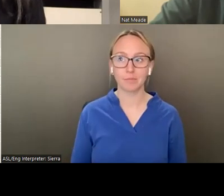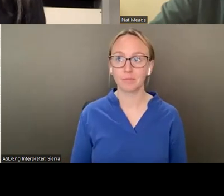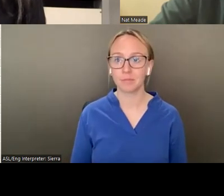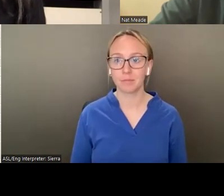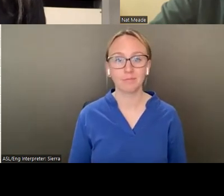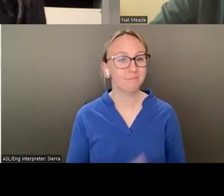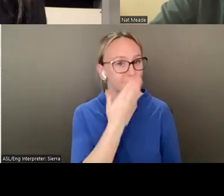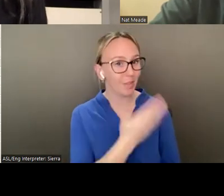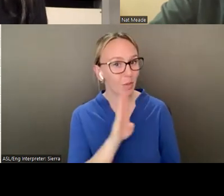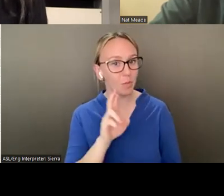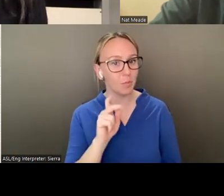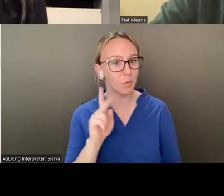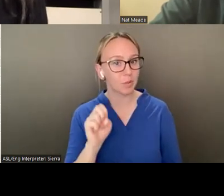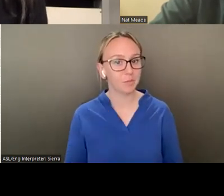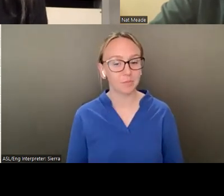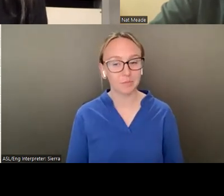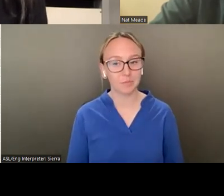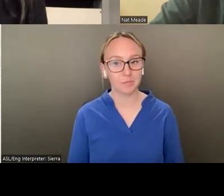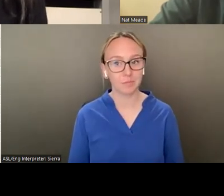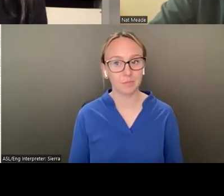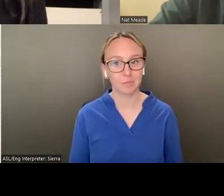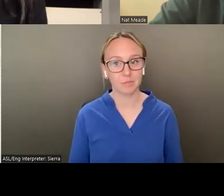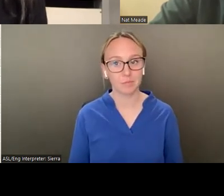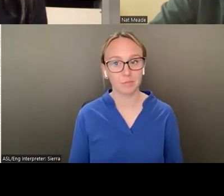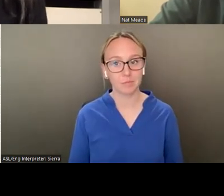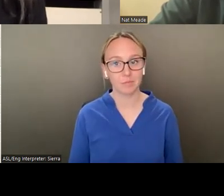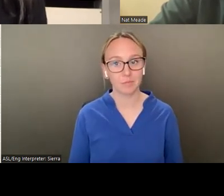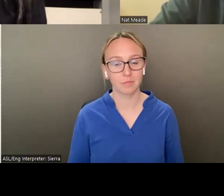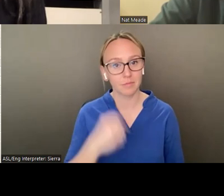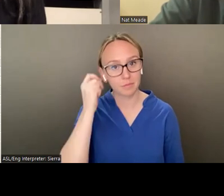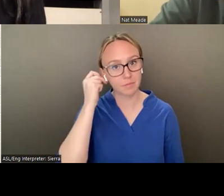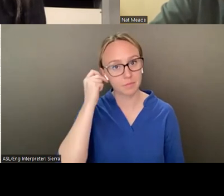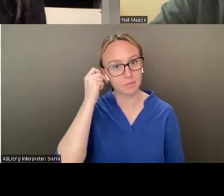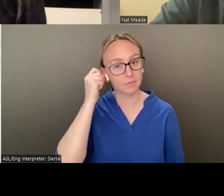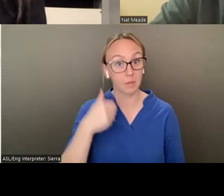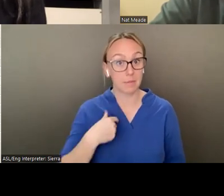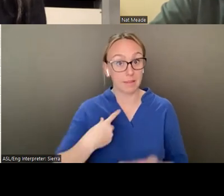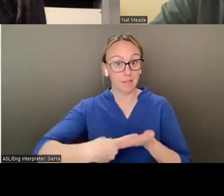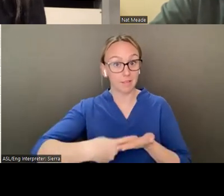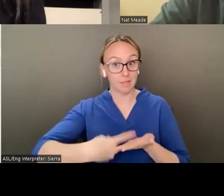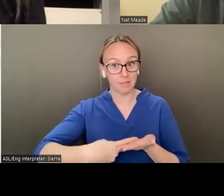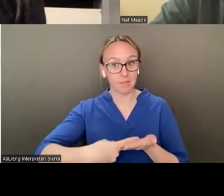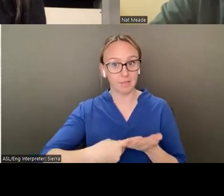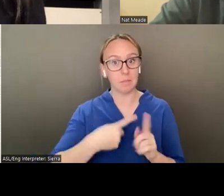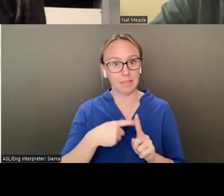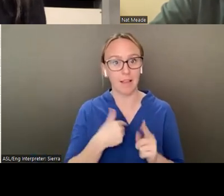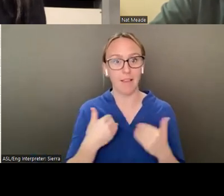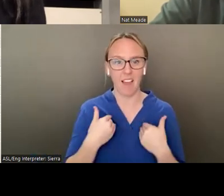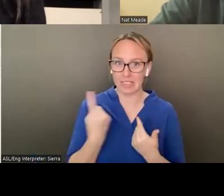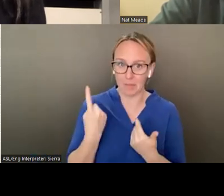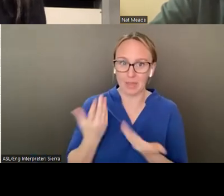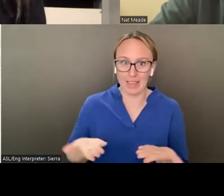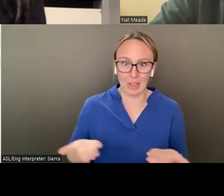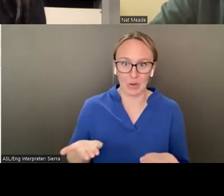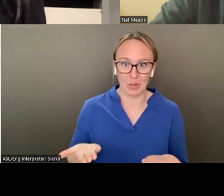Thanks Brooke. So. In addition to me talking about it, I have this here, which is actually a